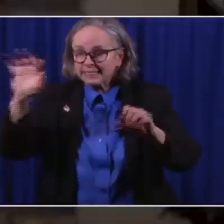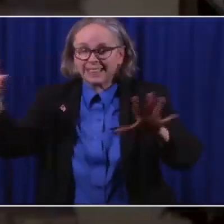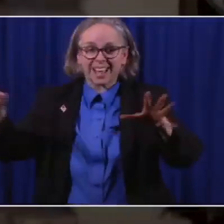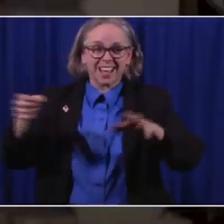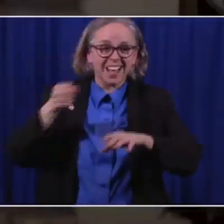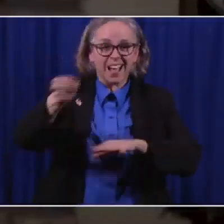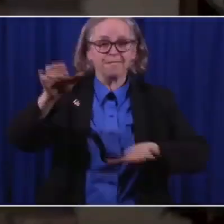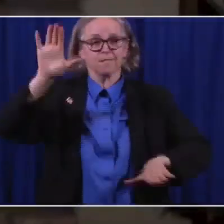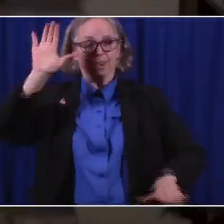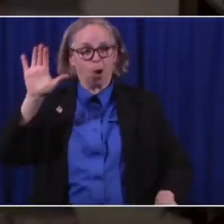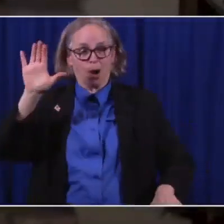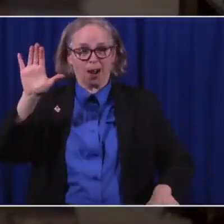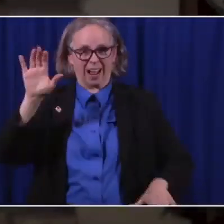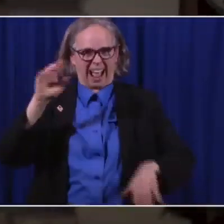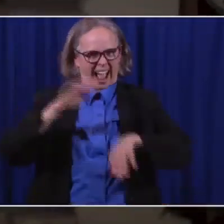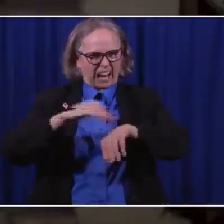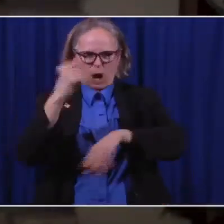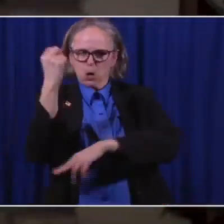January 20th.